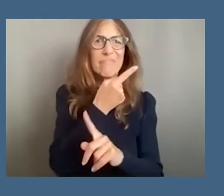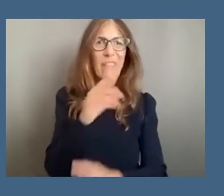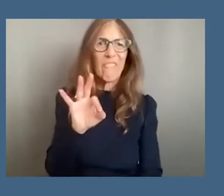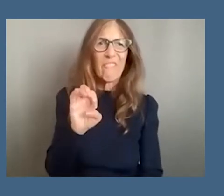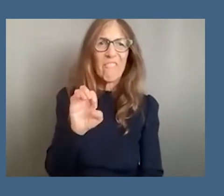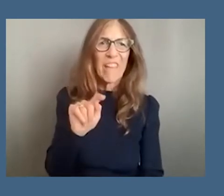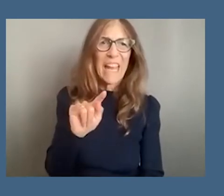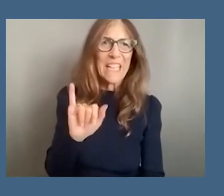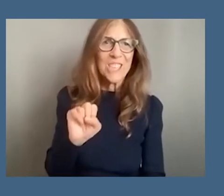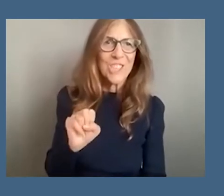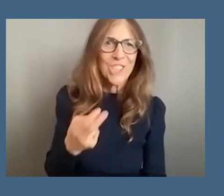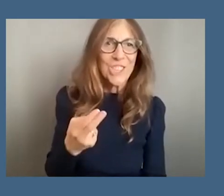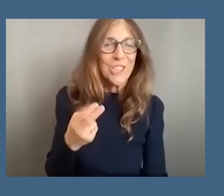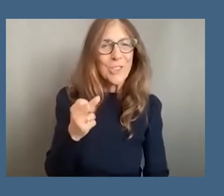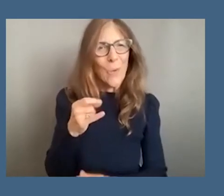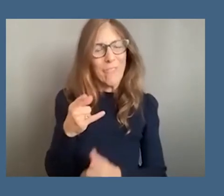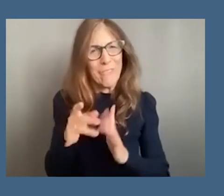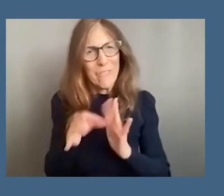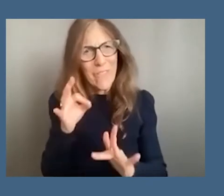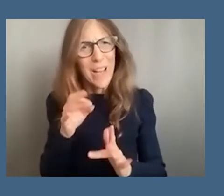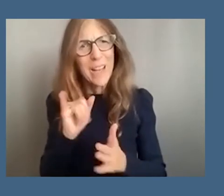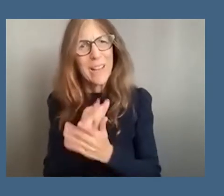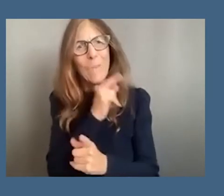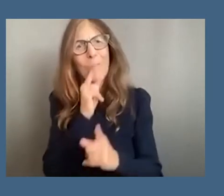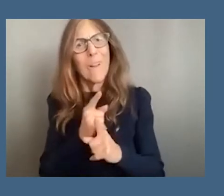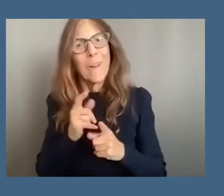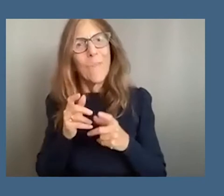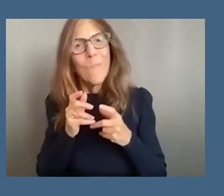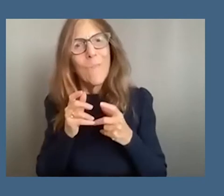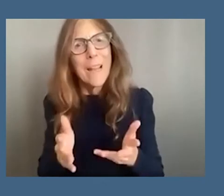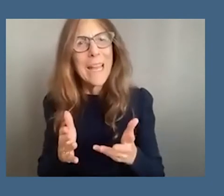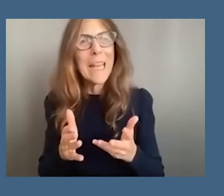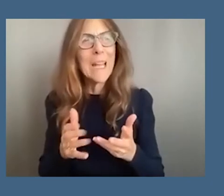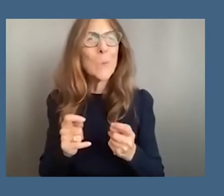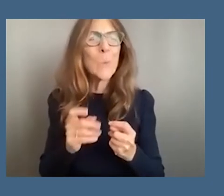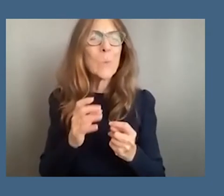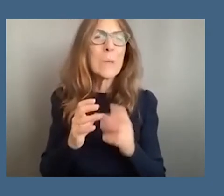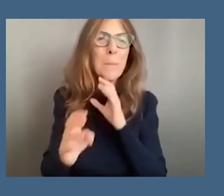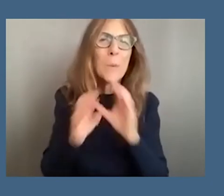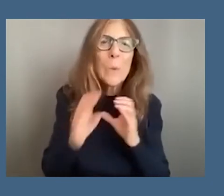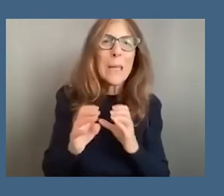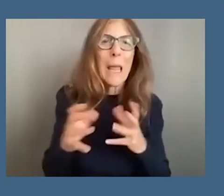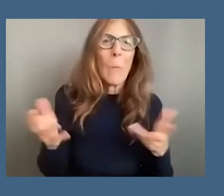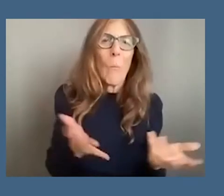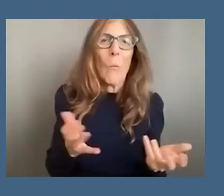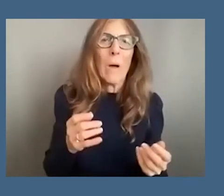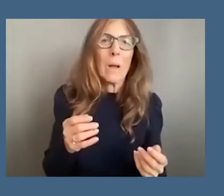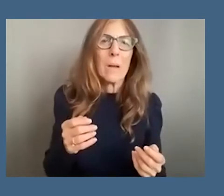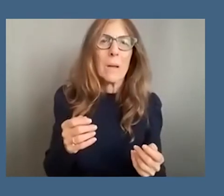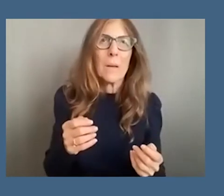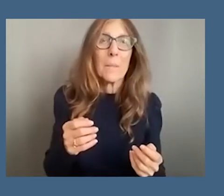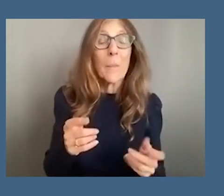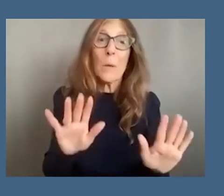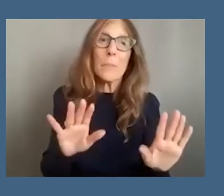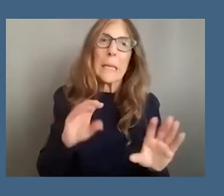um the right word to communicate what you um we were in